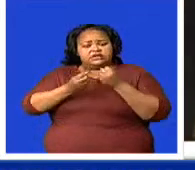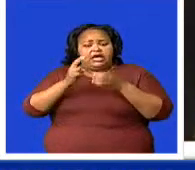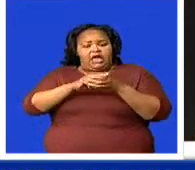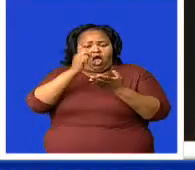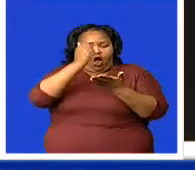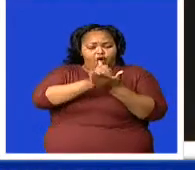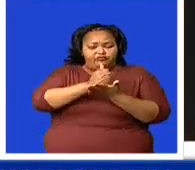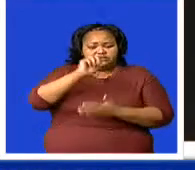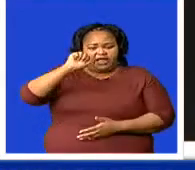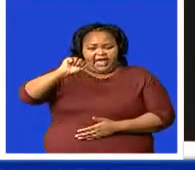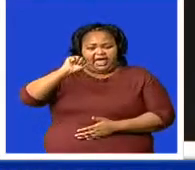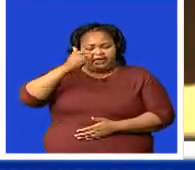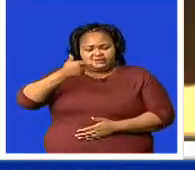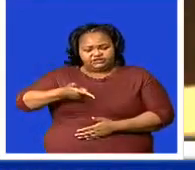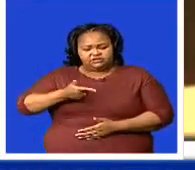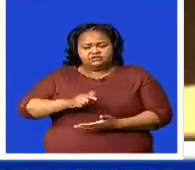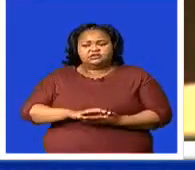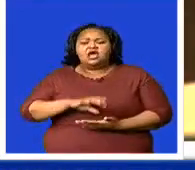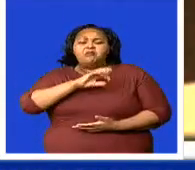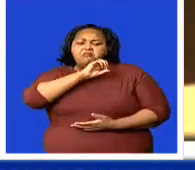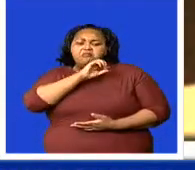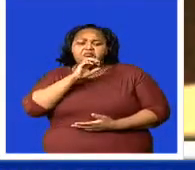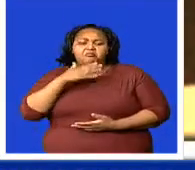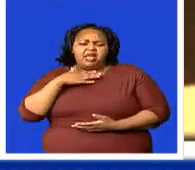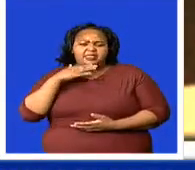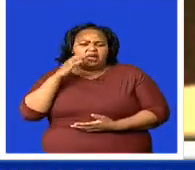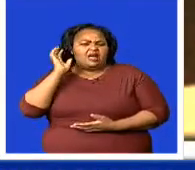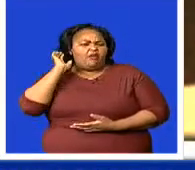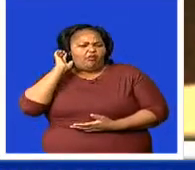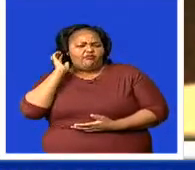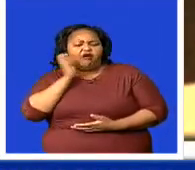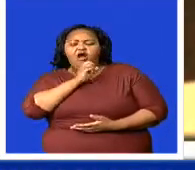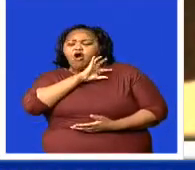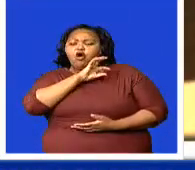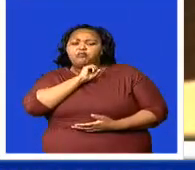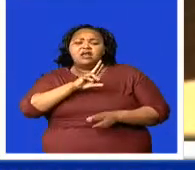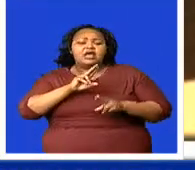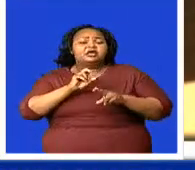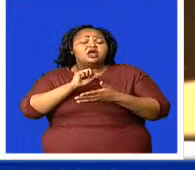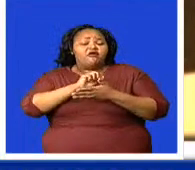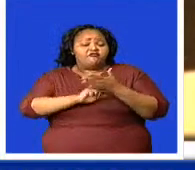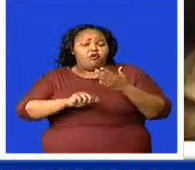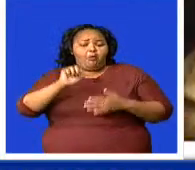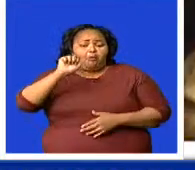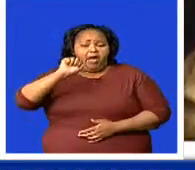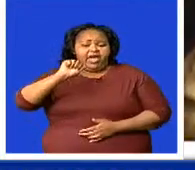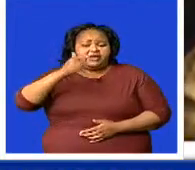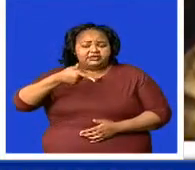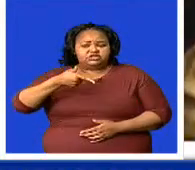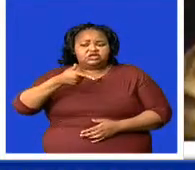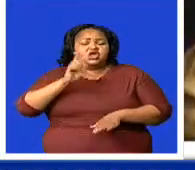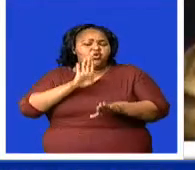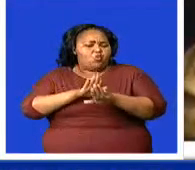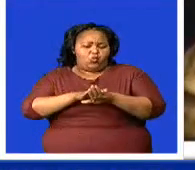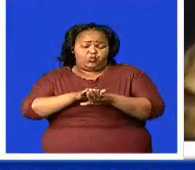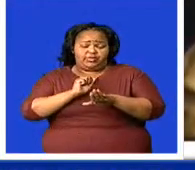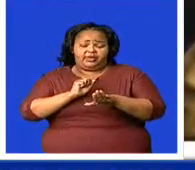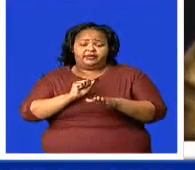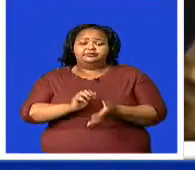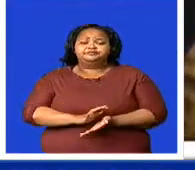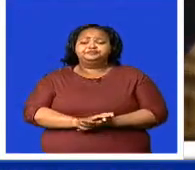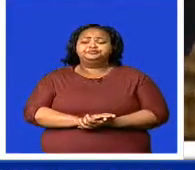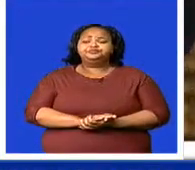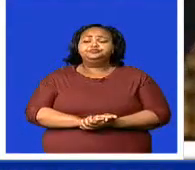the Office of the Attorney General would then